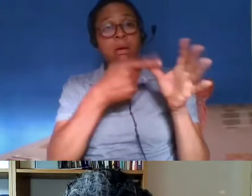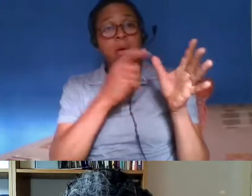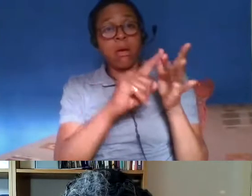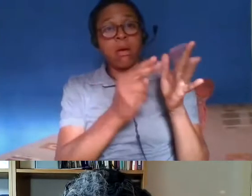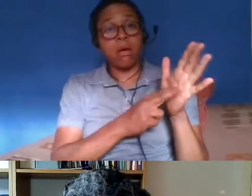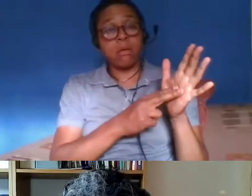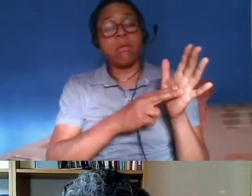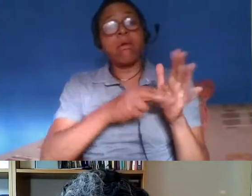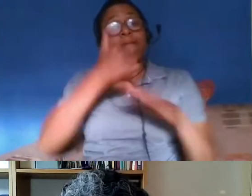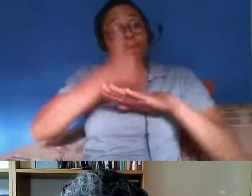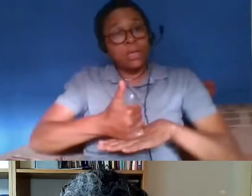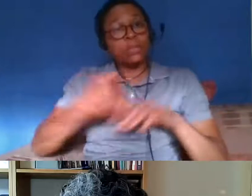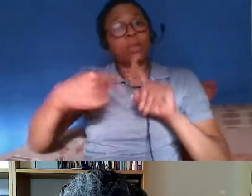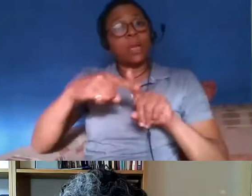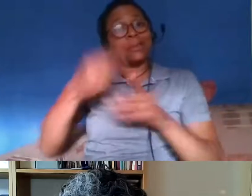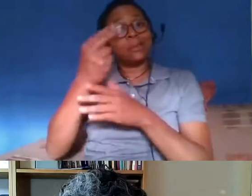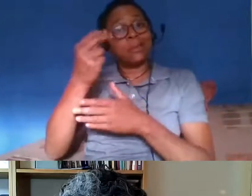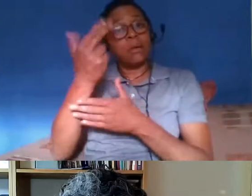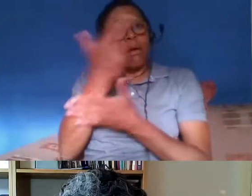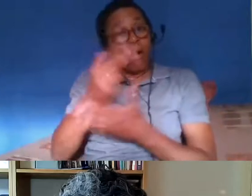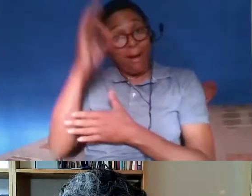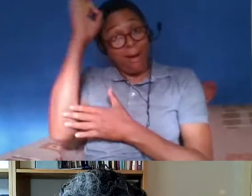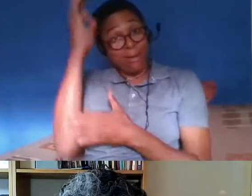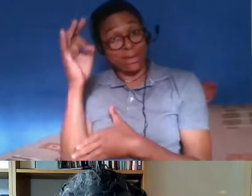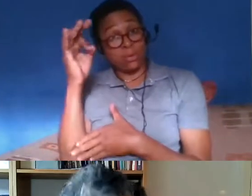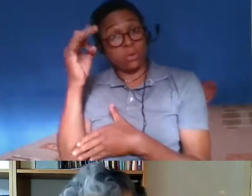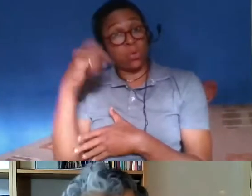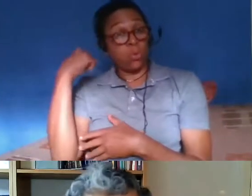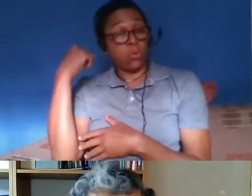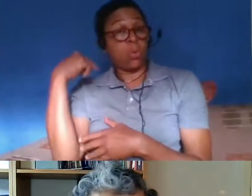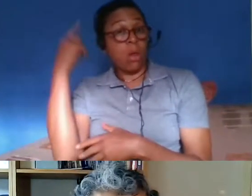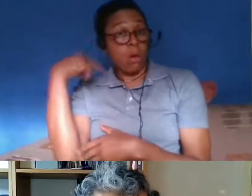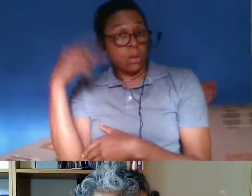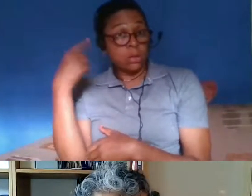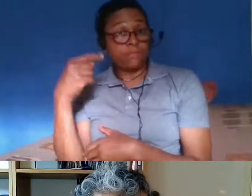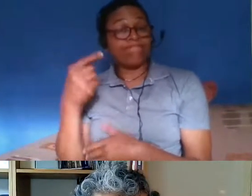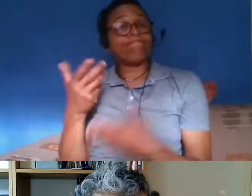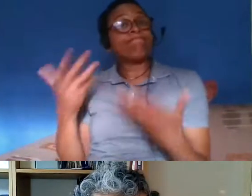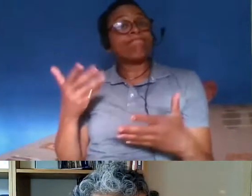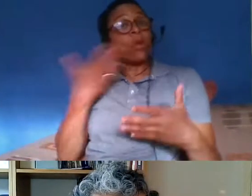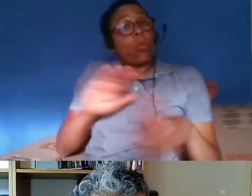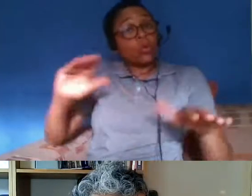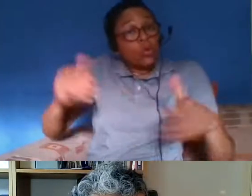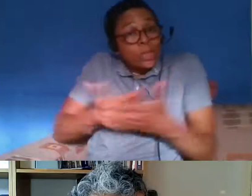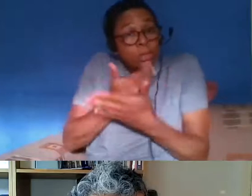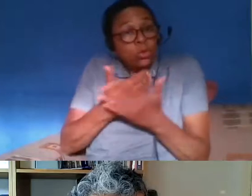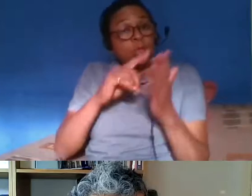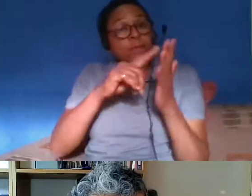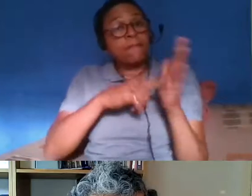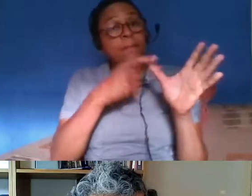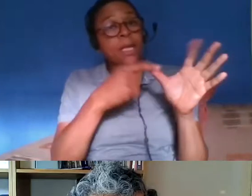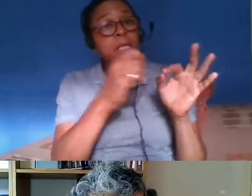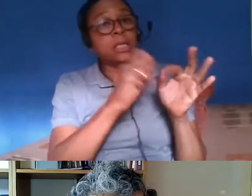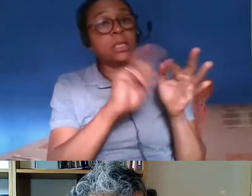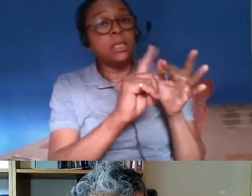so without further ado uh it's my pleasure to introduce our panelists for tonight uh so speaking first we have jabir but jabir would you